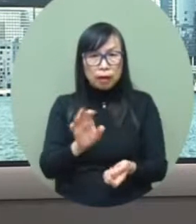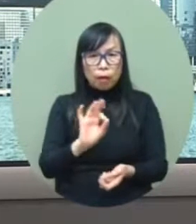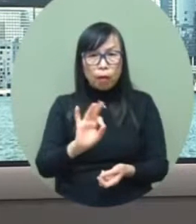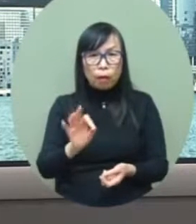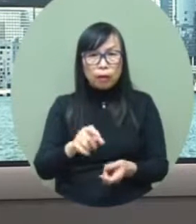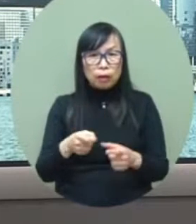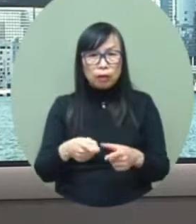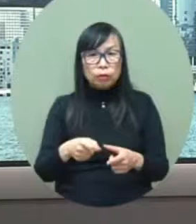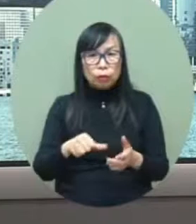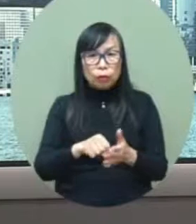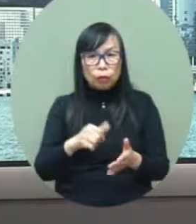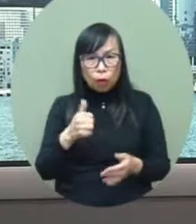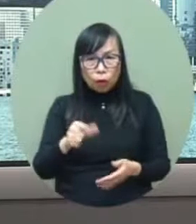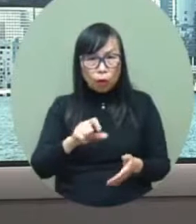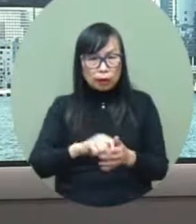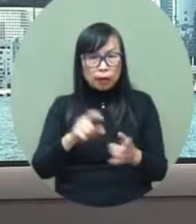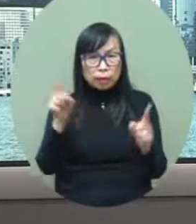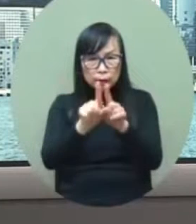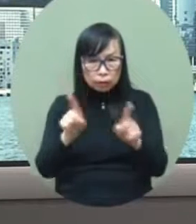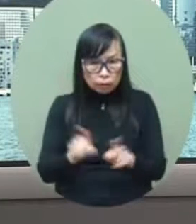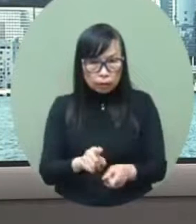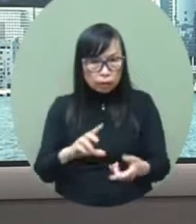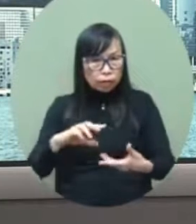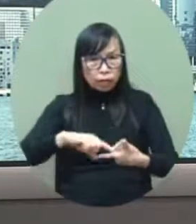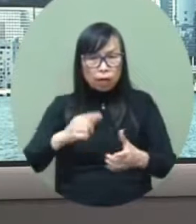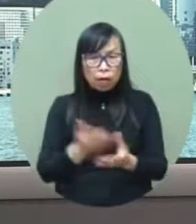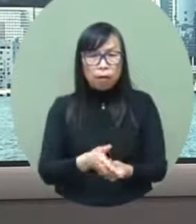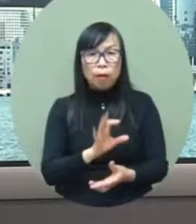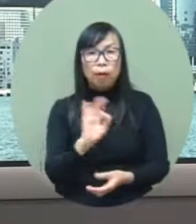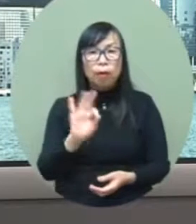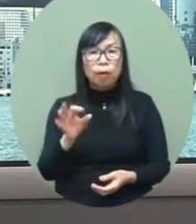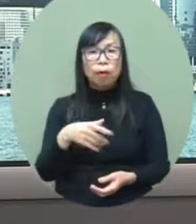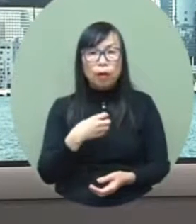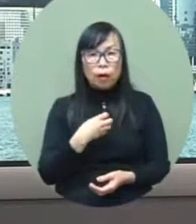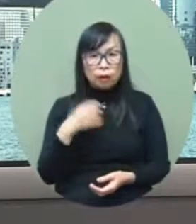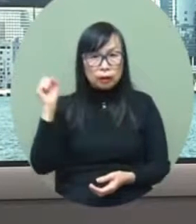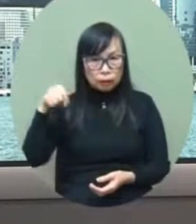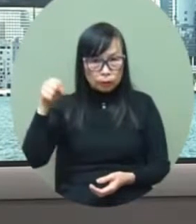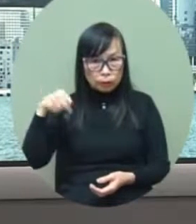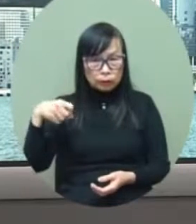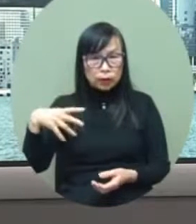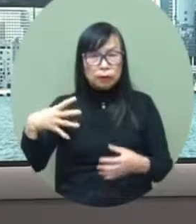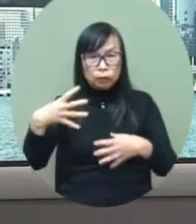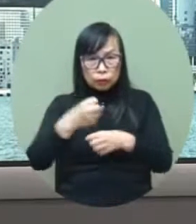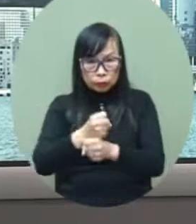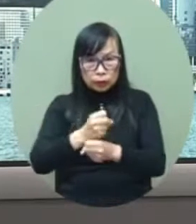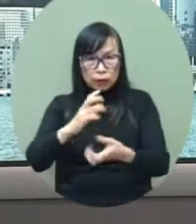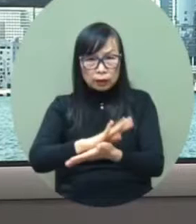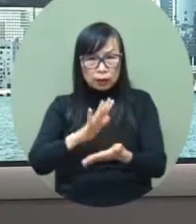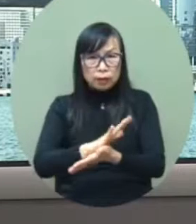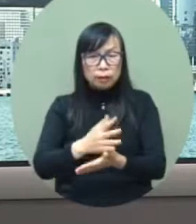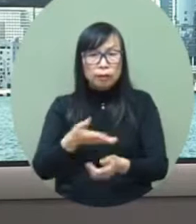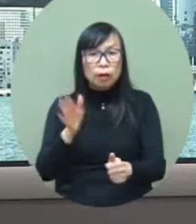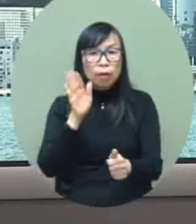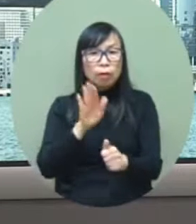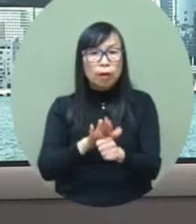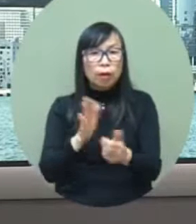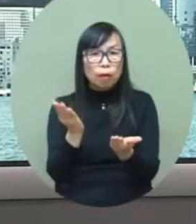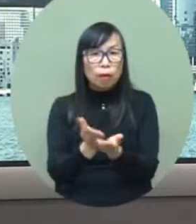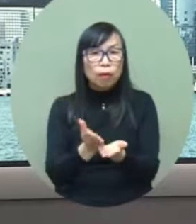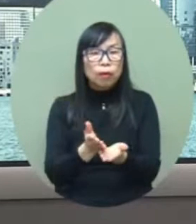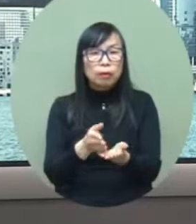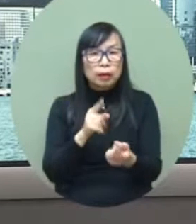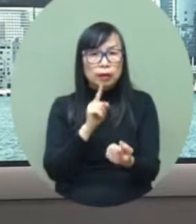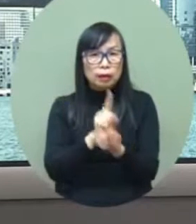we we immediately advise measures to combat the epidemic there's never the best practice